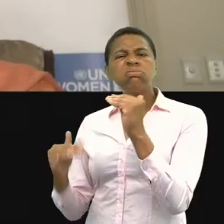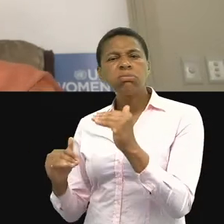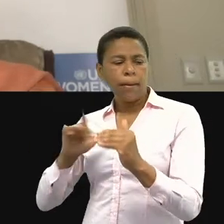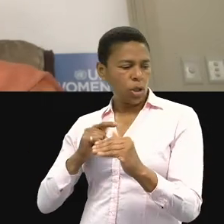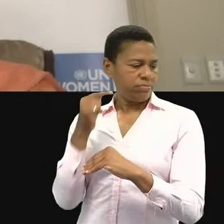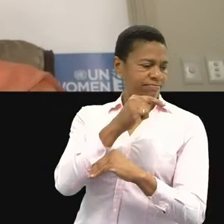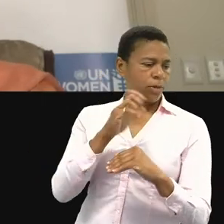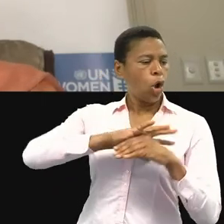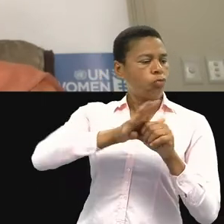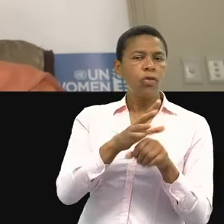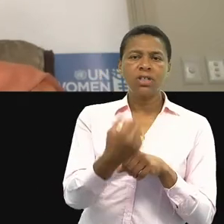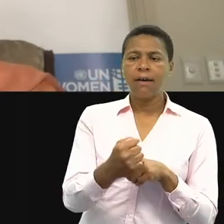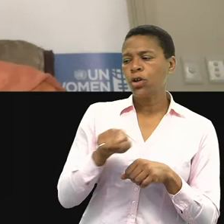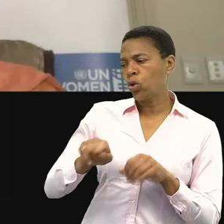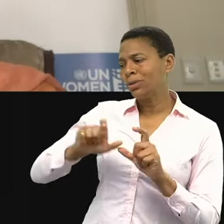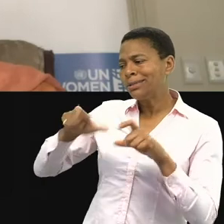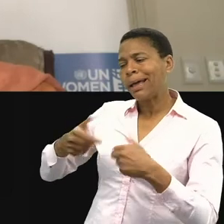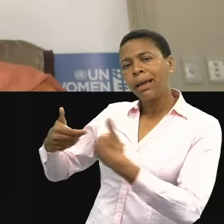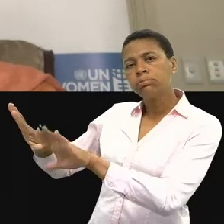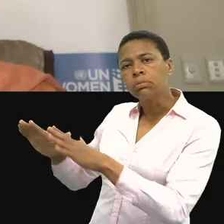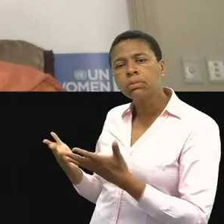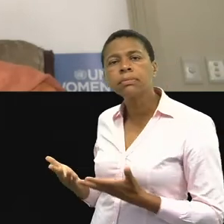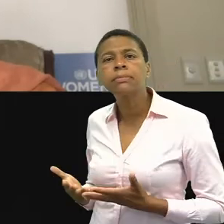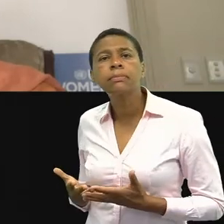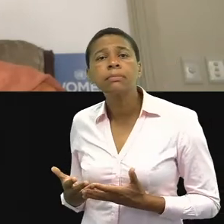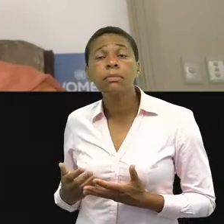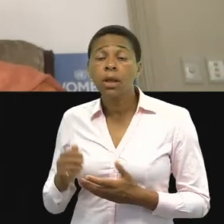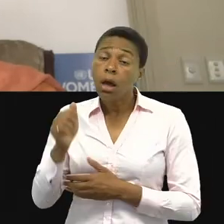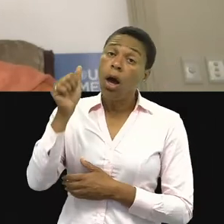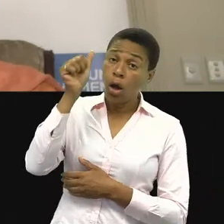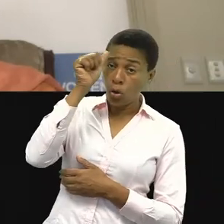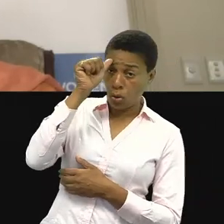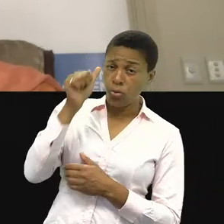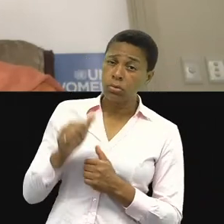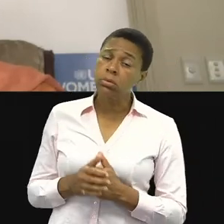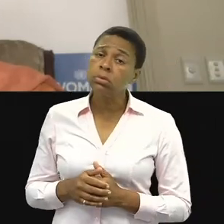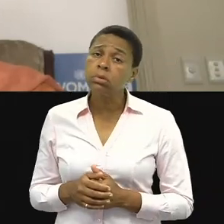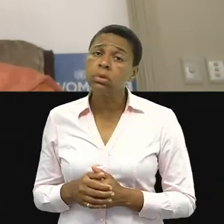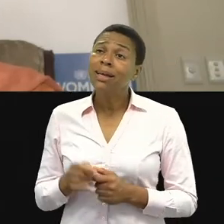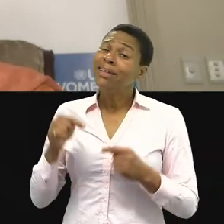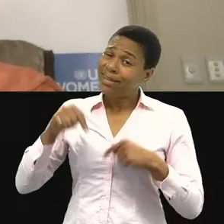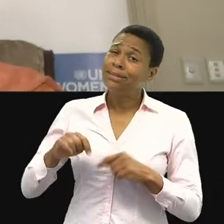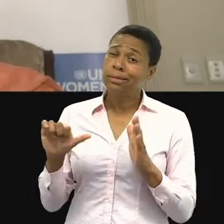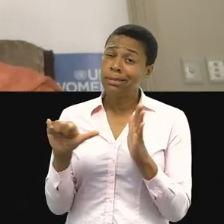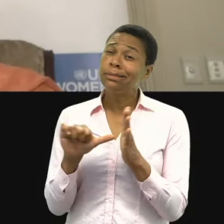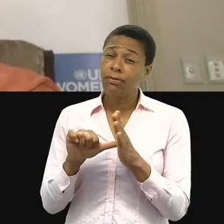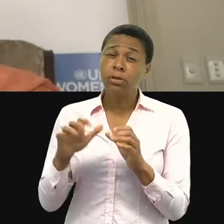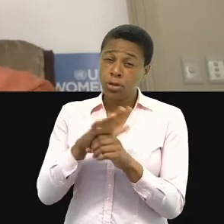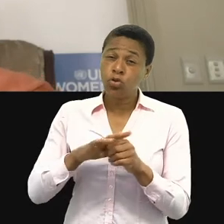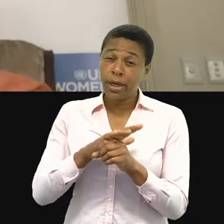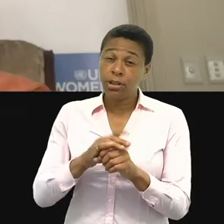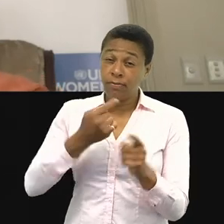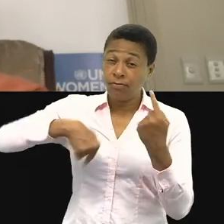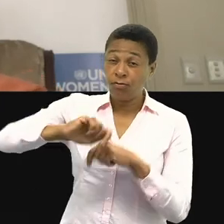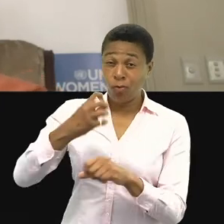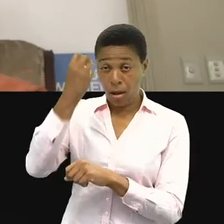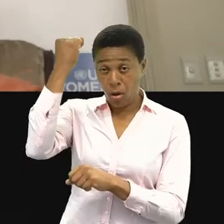And I know that for many governments, this is a really difficult situation. We also